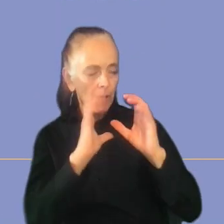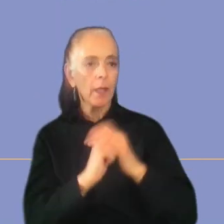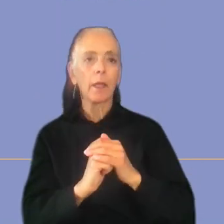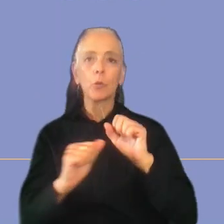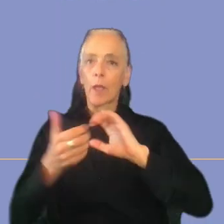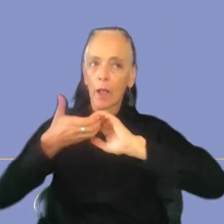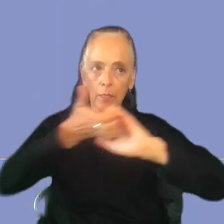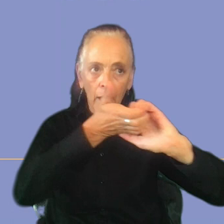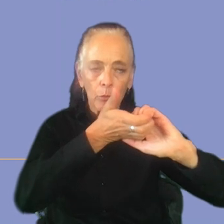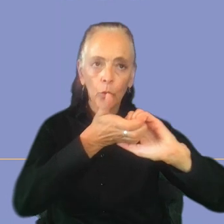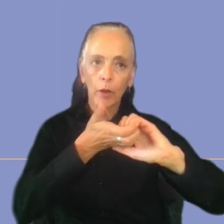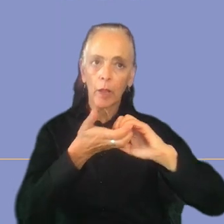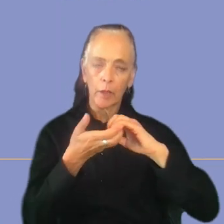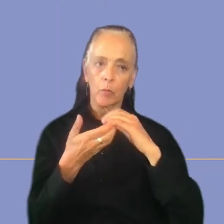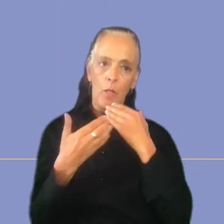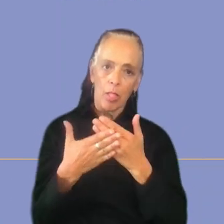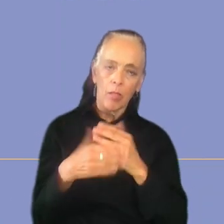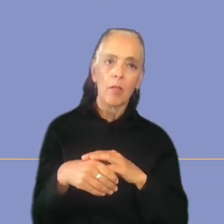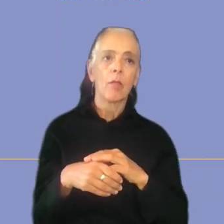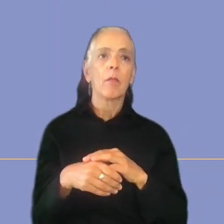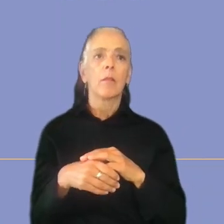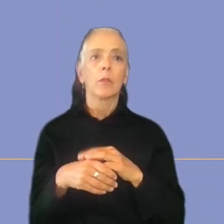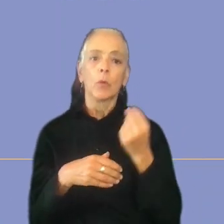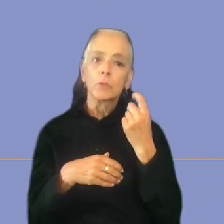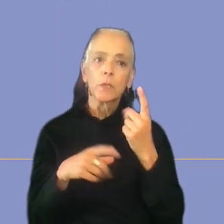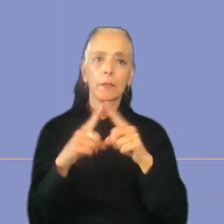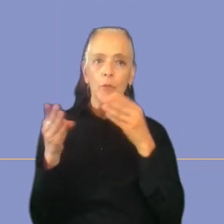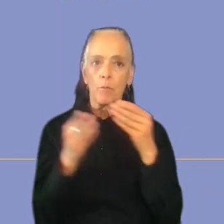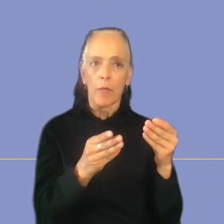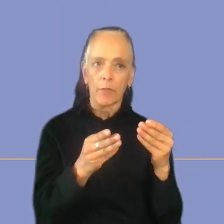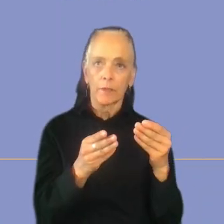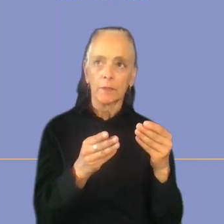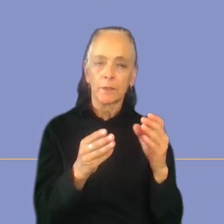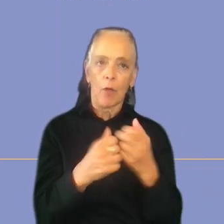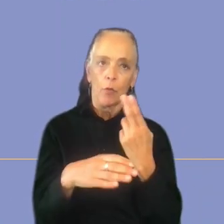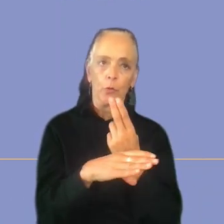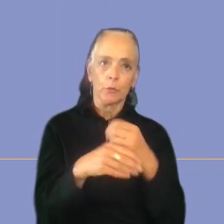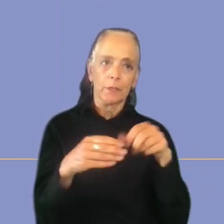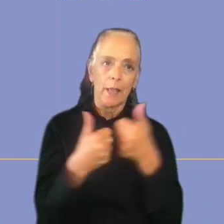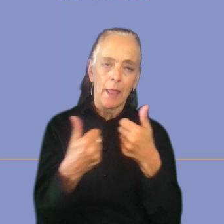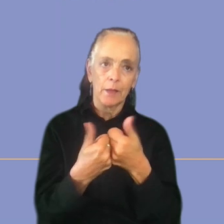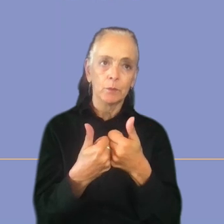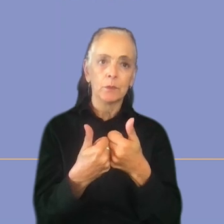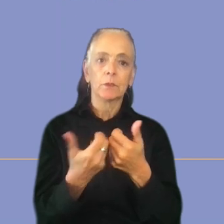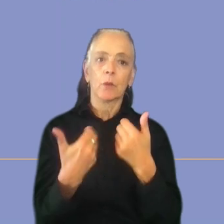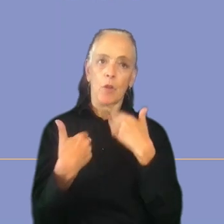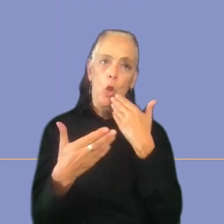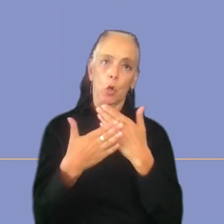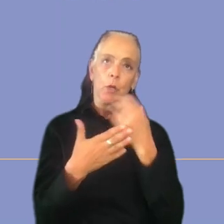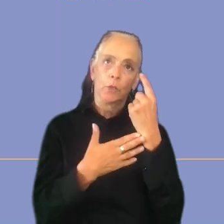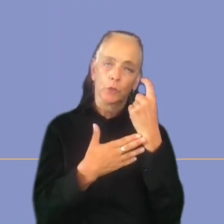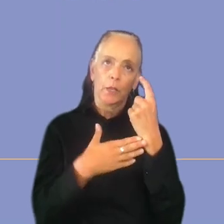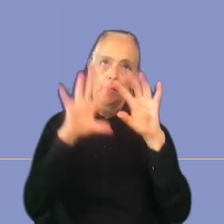effectively and that you understand how these different methods take place in games and that you have a good understanding of the user